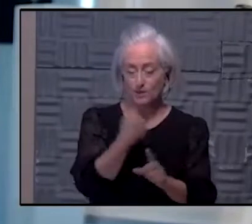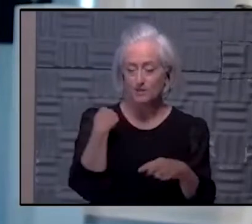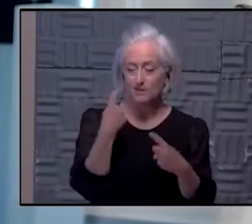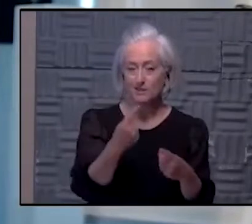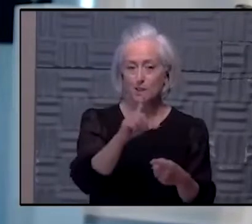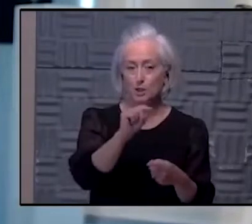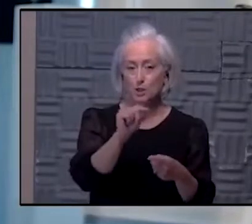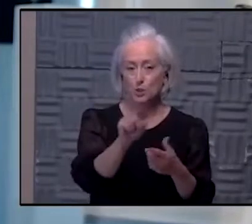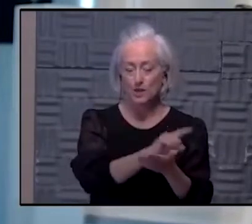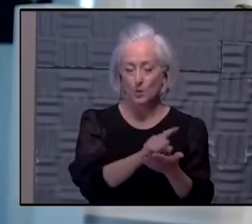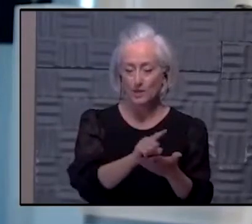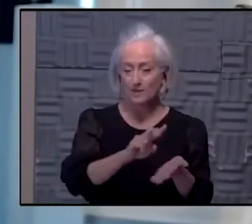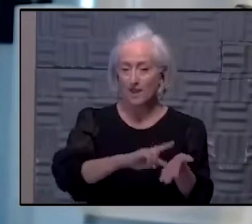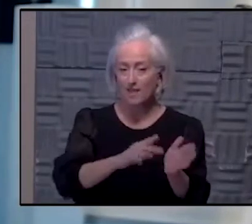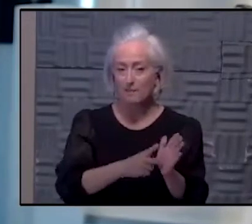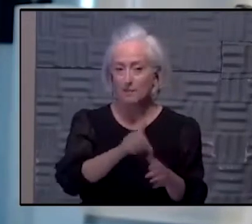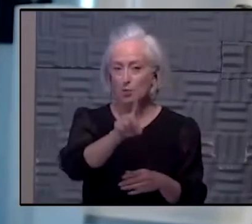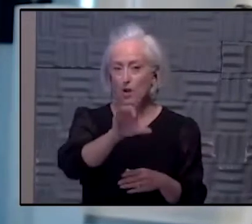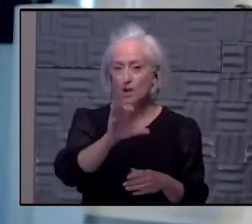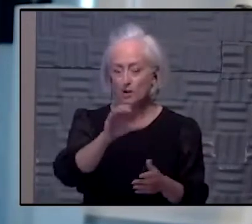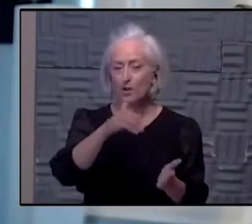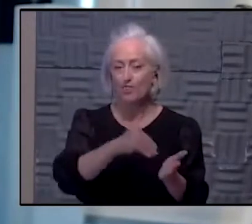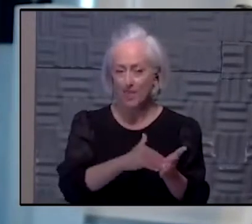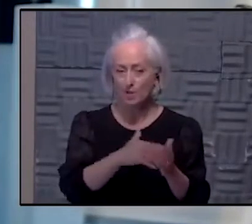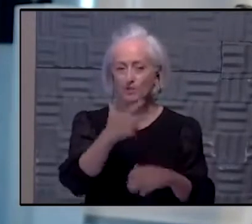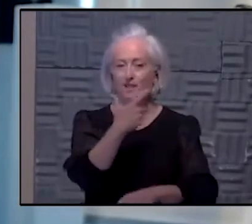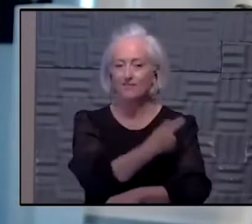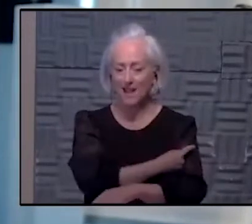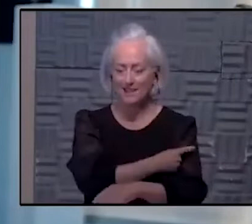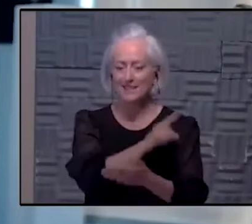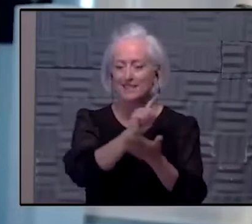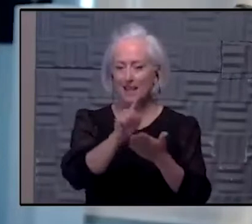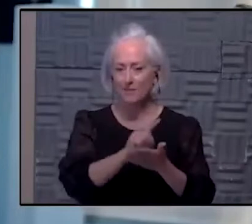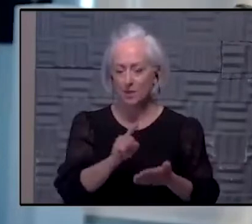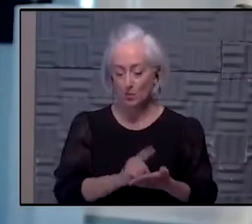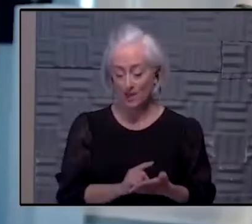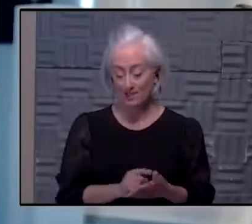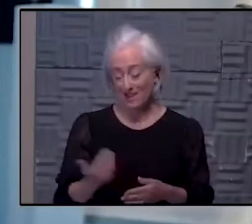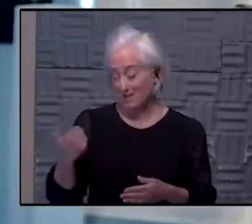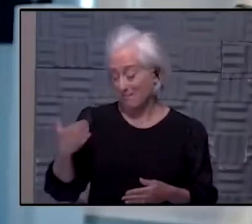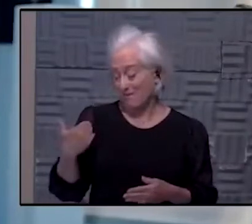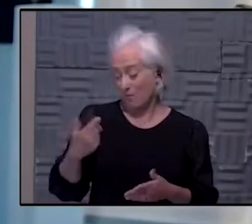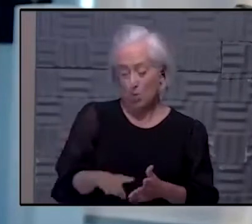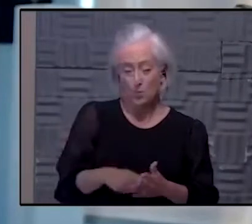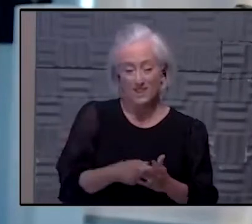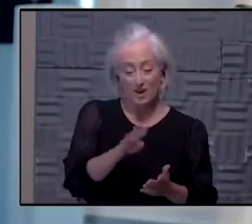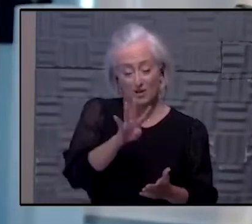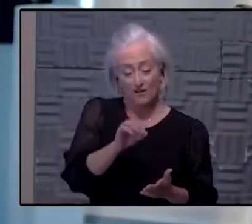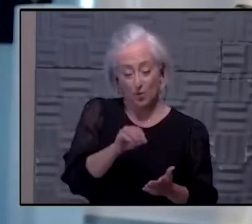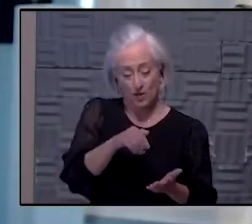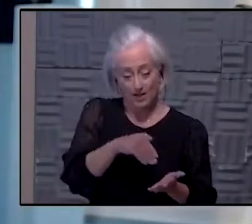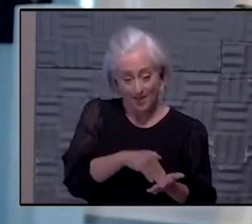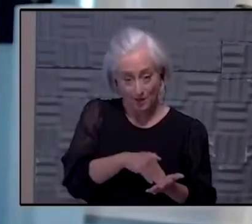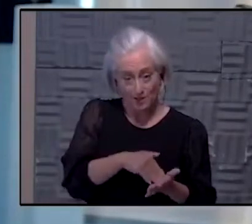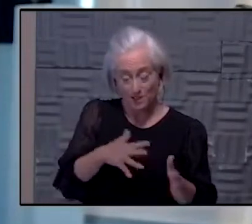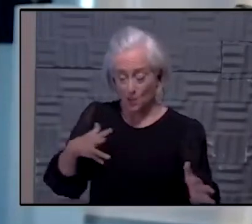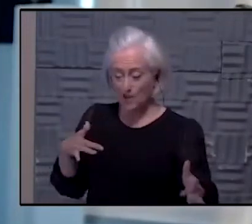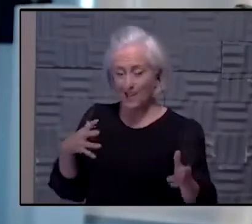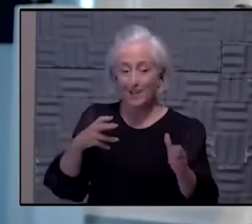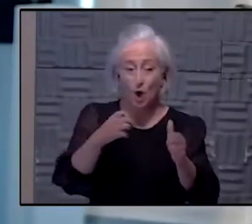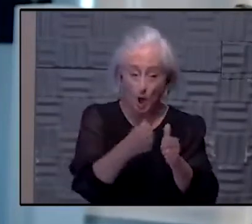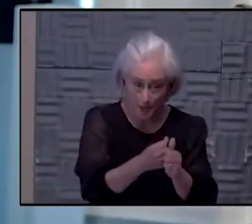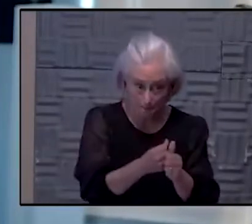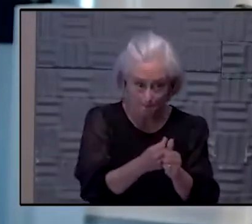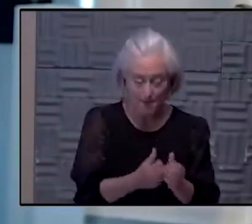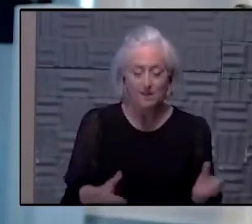Do the math. That's 100,000 doses a week. Remember where we started with 40,000 doses a week coming into the state. So we had to play some catch up as we